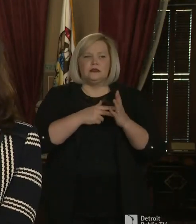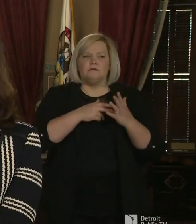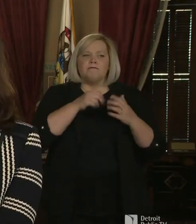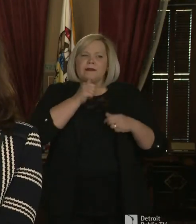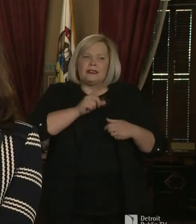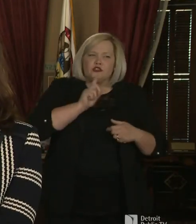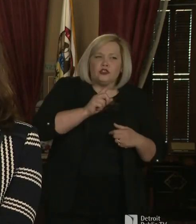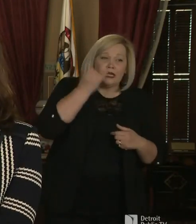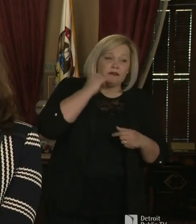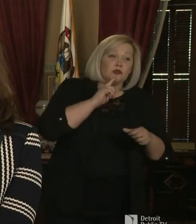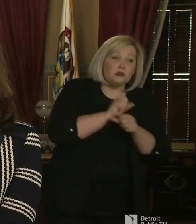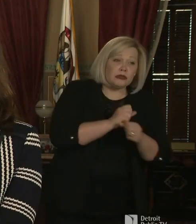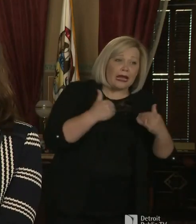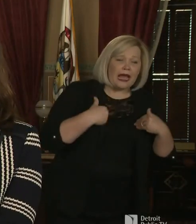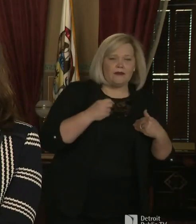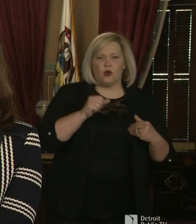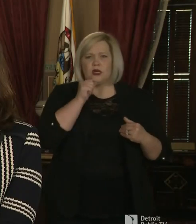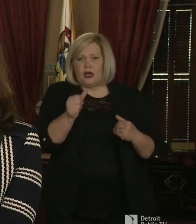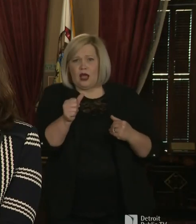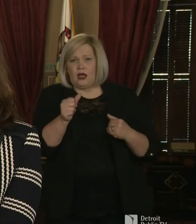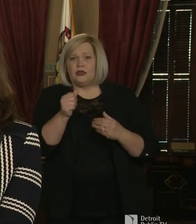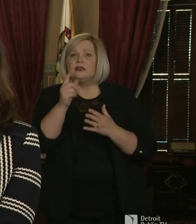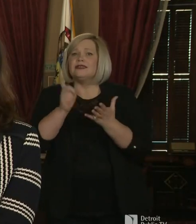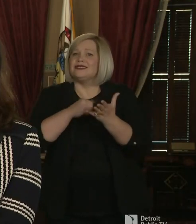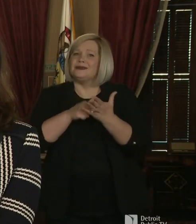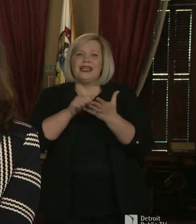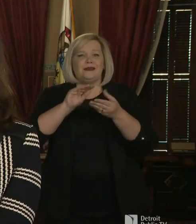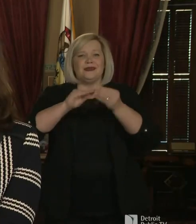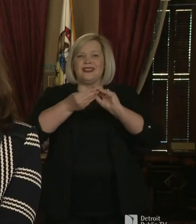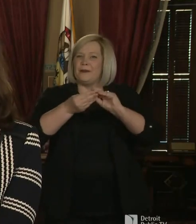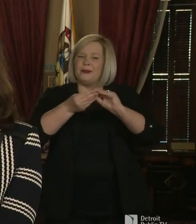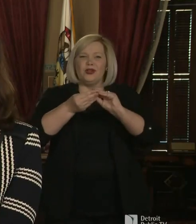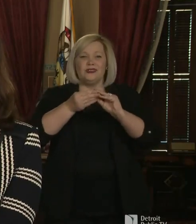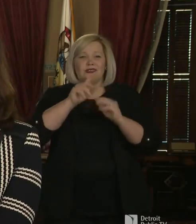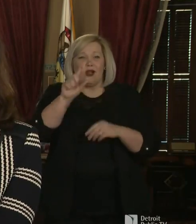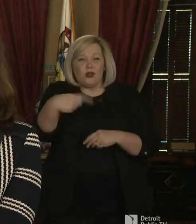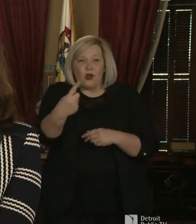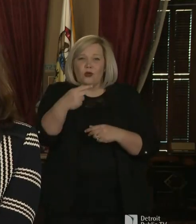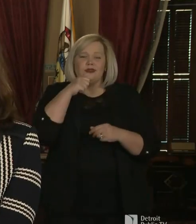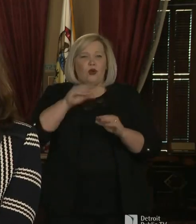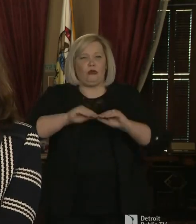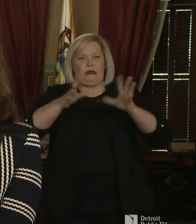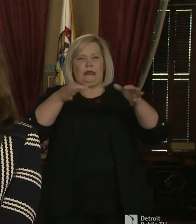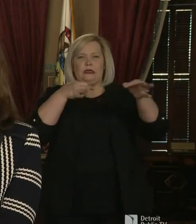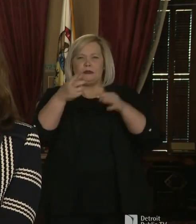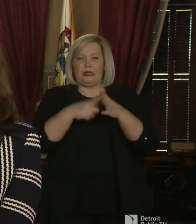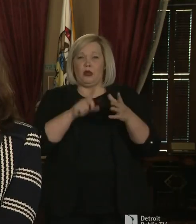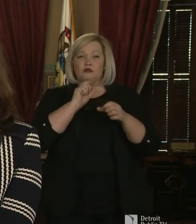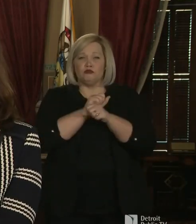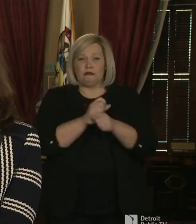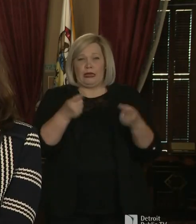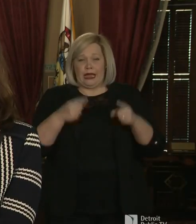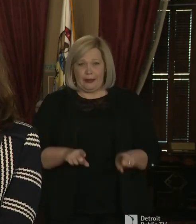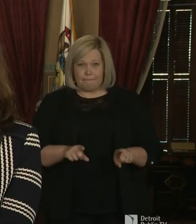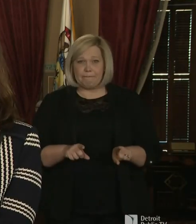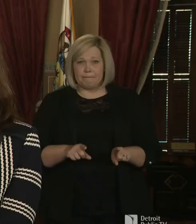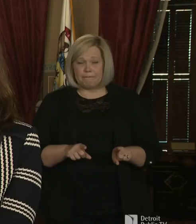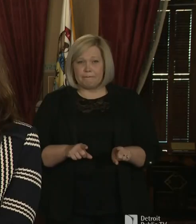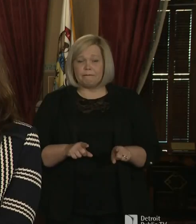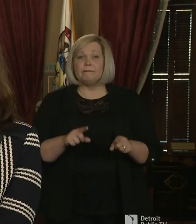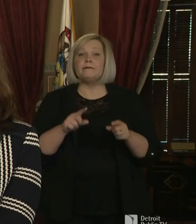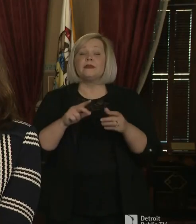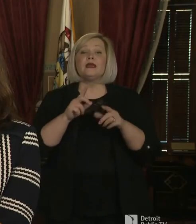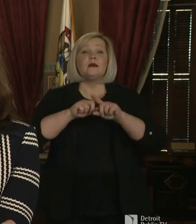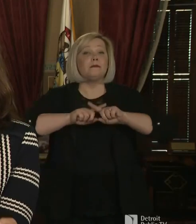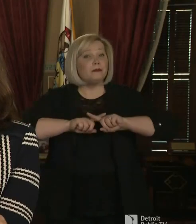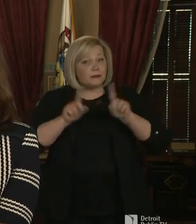and so sometimes the numbers don't tell the full story. That being said, we're working really hard to make sure that we